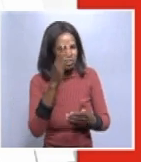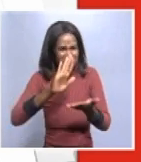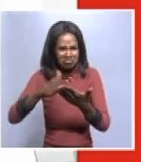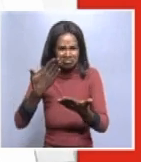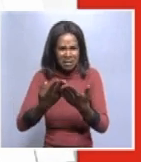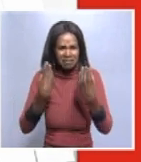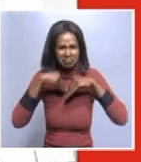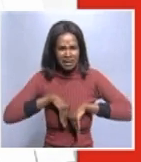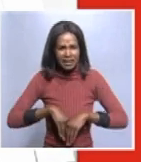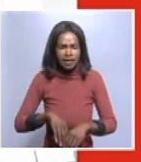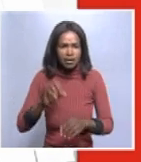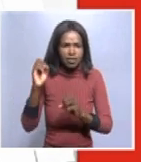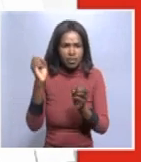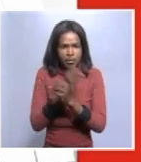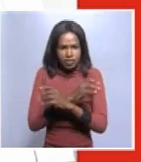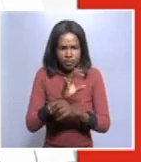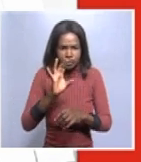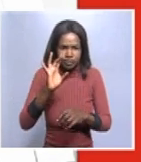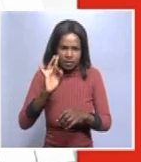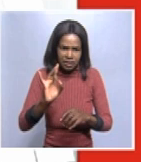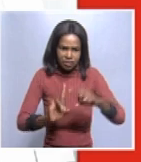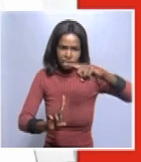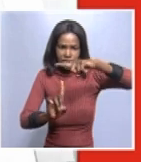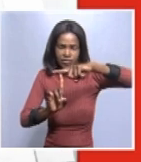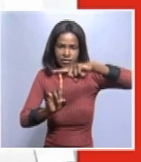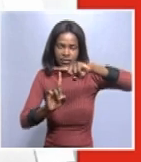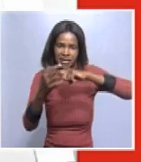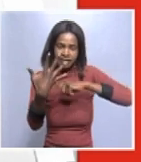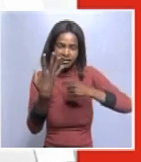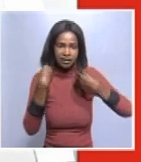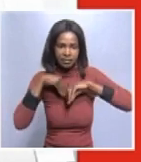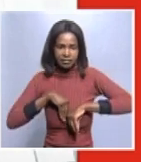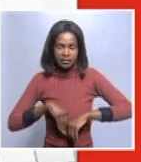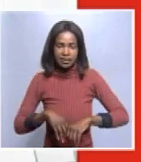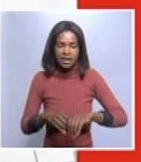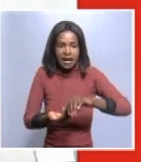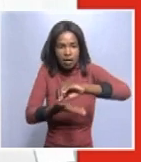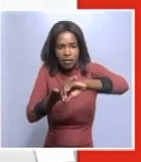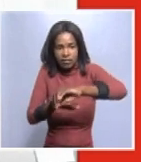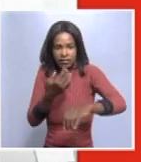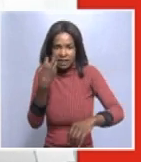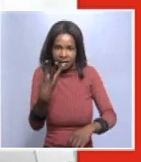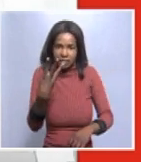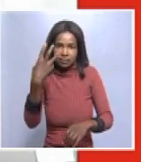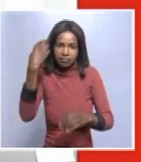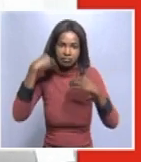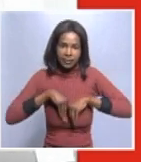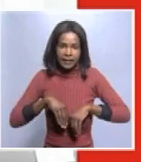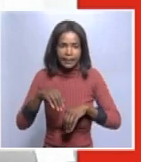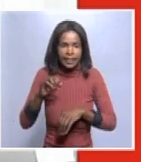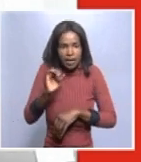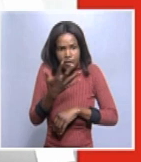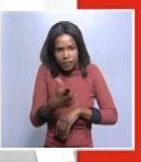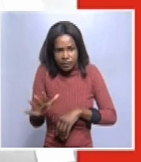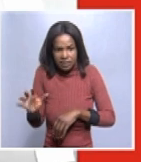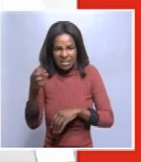Oshikoto, 8, with Tsumeb having recorded 5 and Omsia, 3. Oshana,